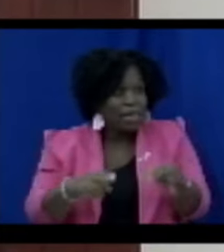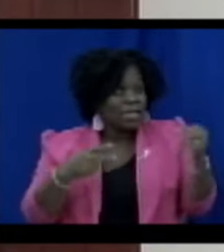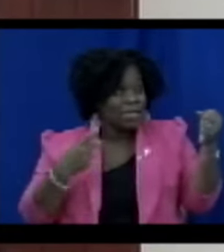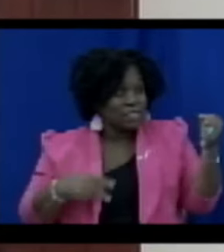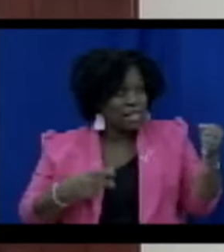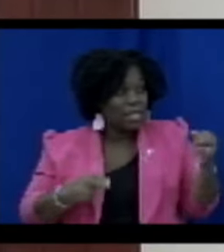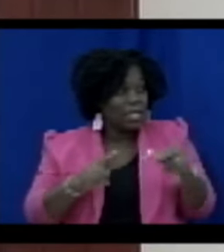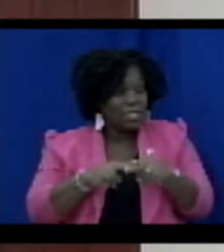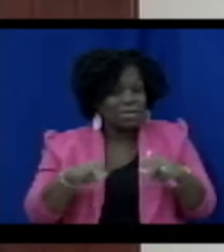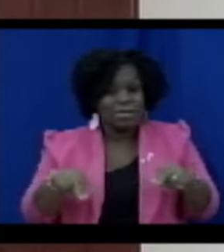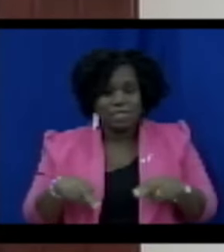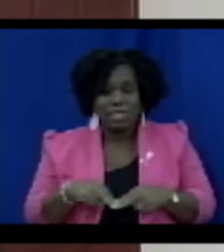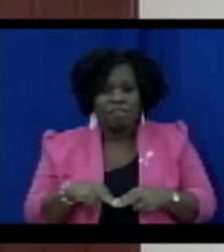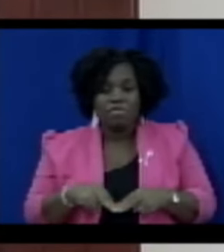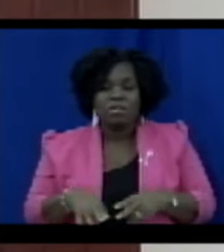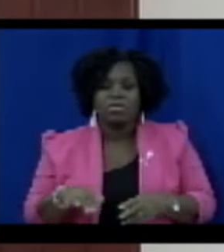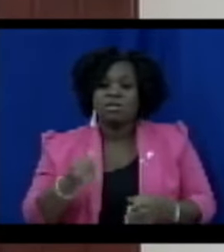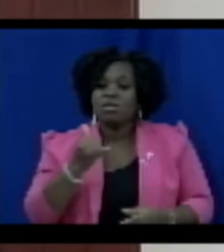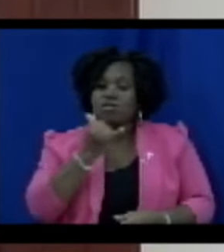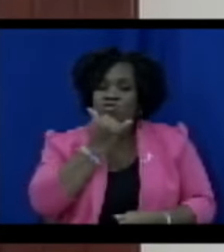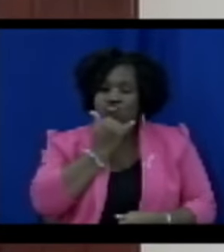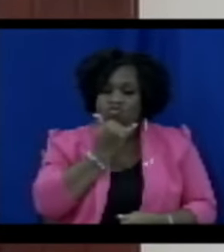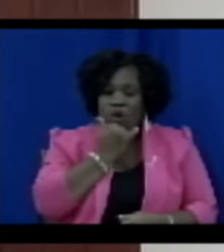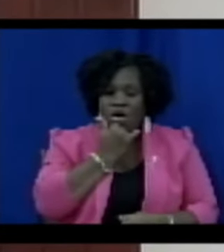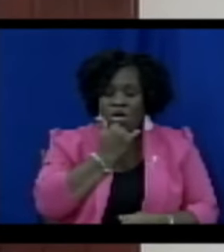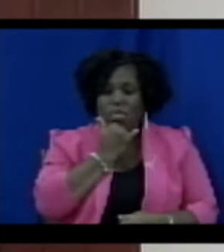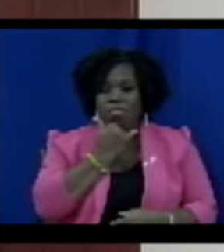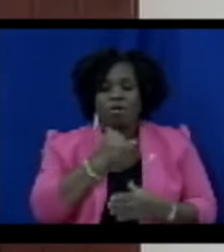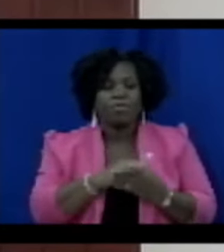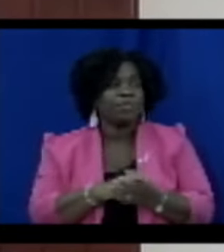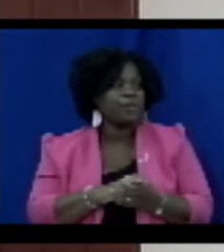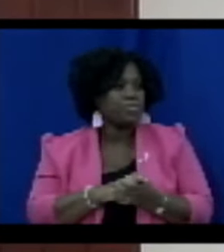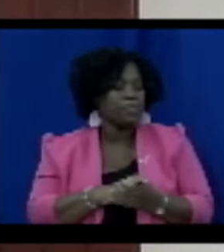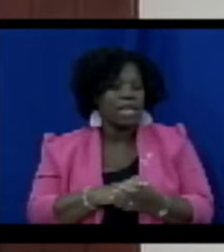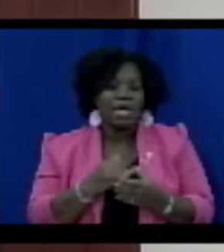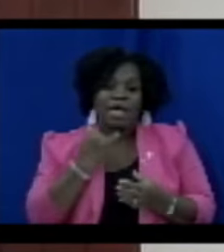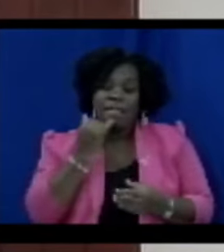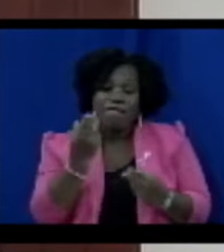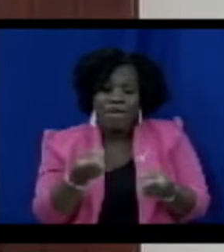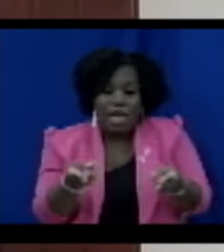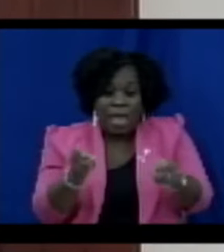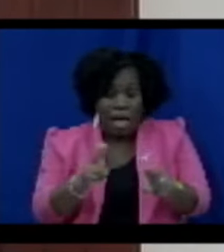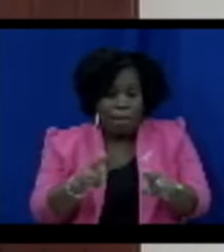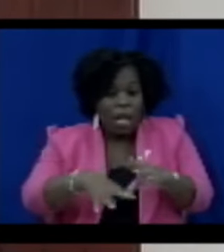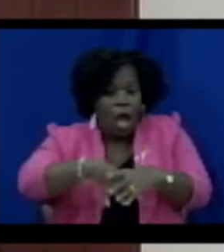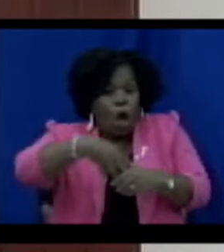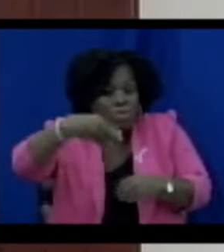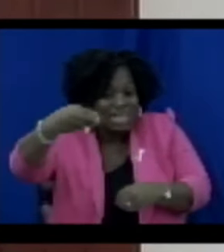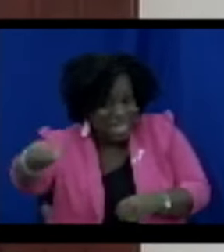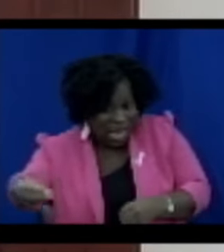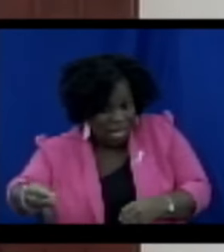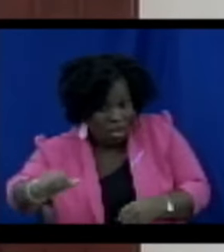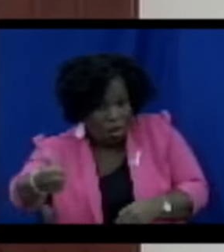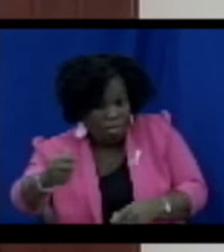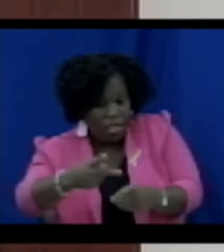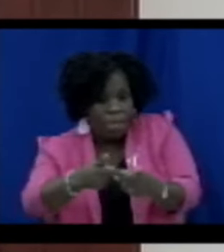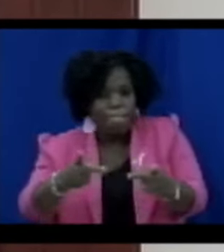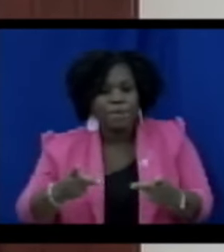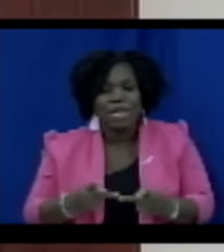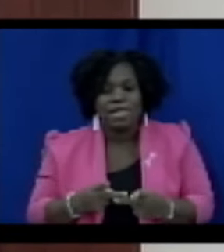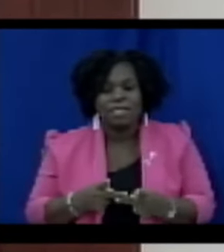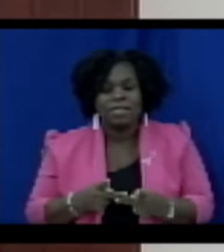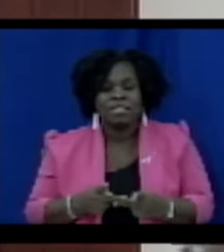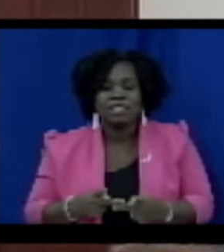is unlawful under the criminal law of St. Kitts and Nevis. Or if it occurs in a country outside St. Kitts and Nevis, is